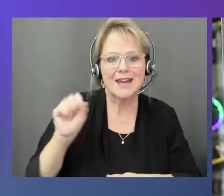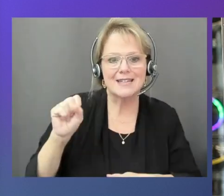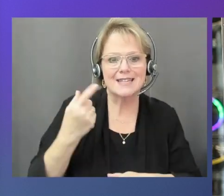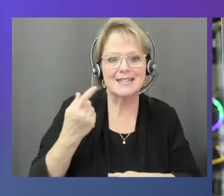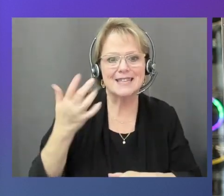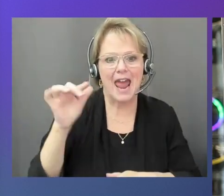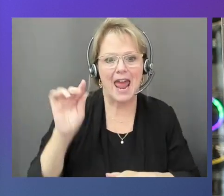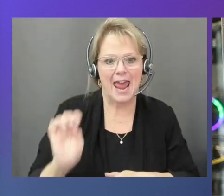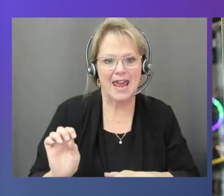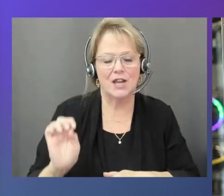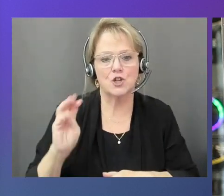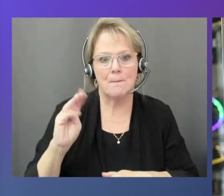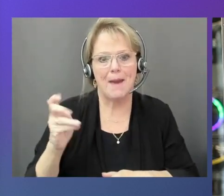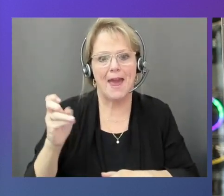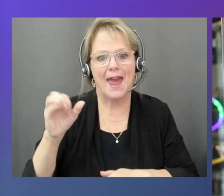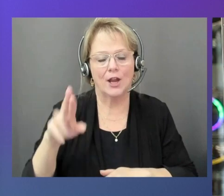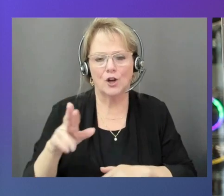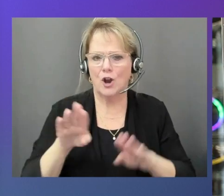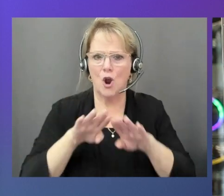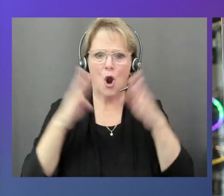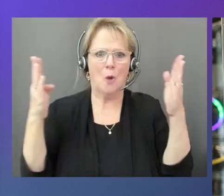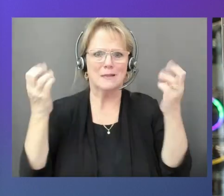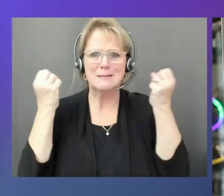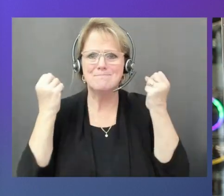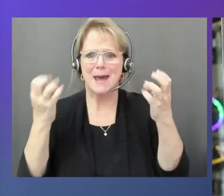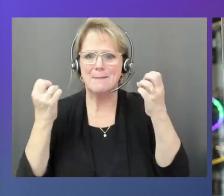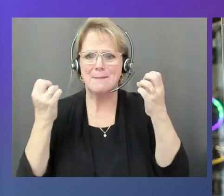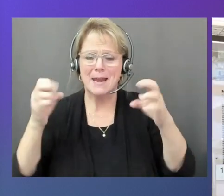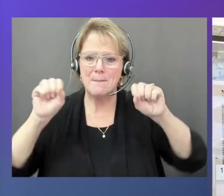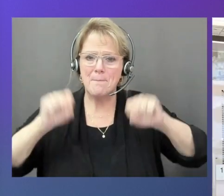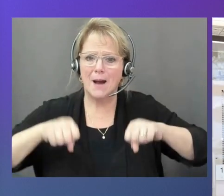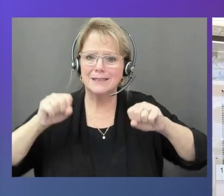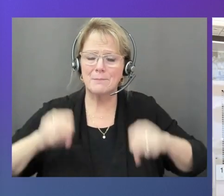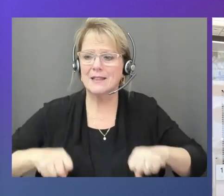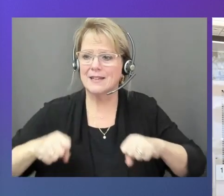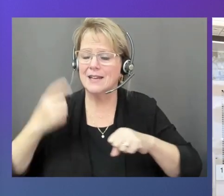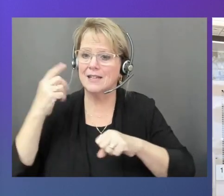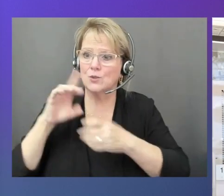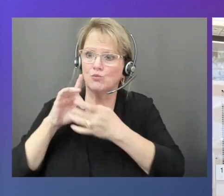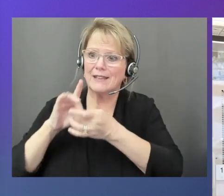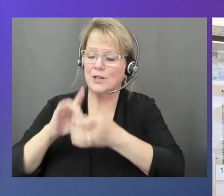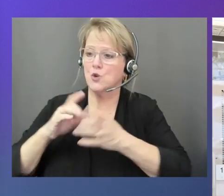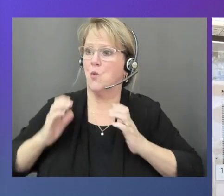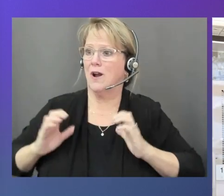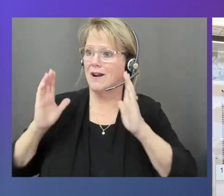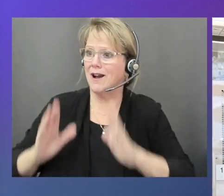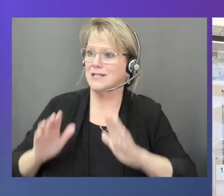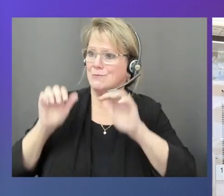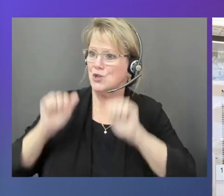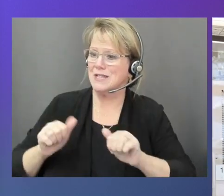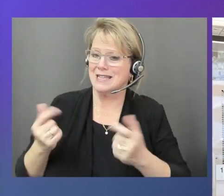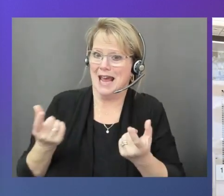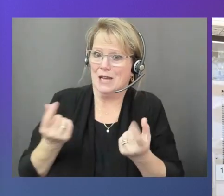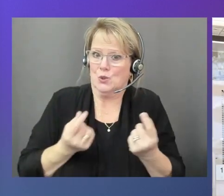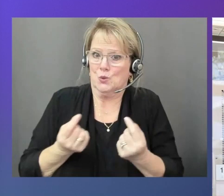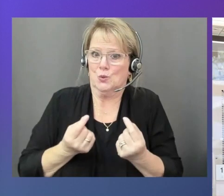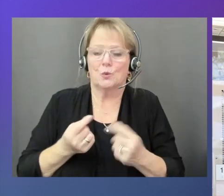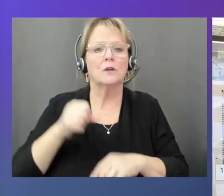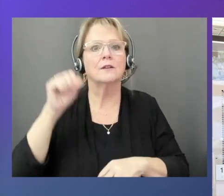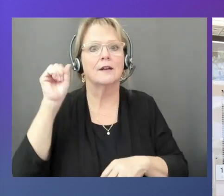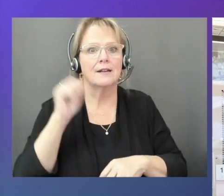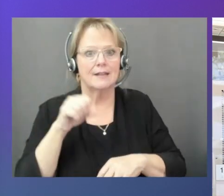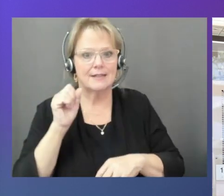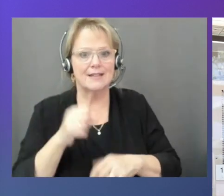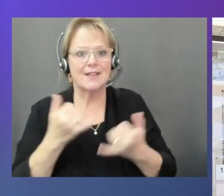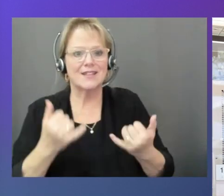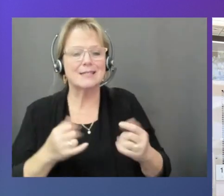many different possibilities in terms of what customers can do. Absolutely. So here we have a use case for Automody, but that could be applied